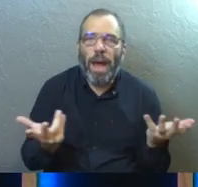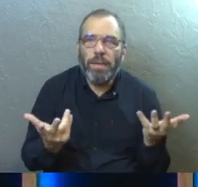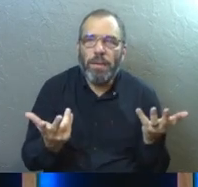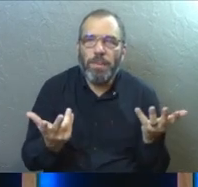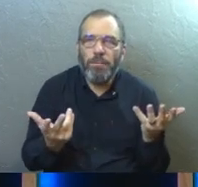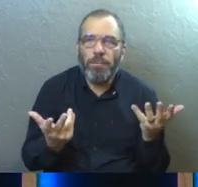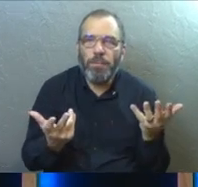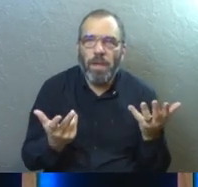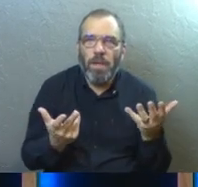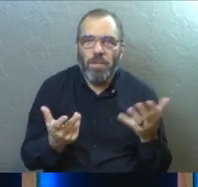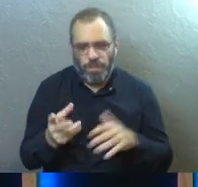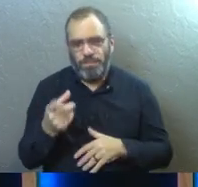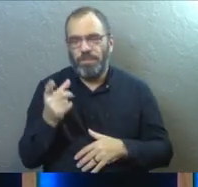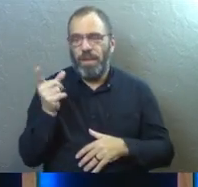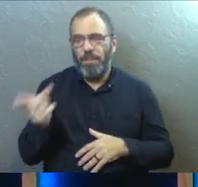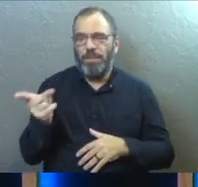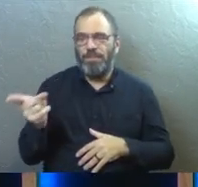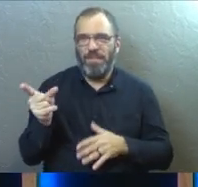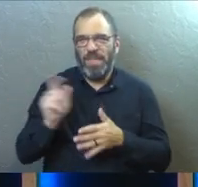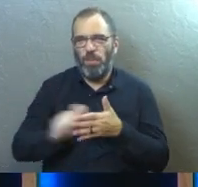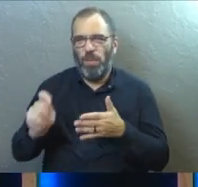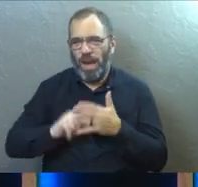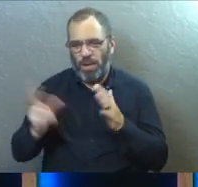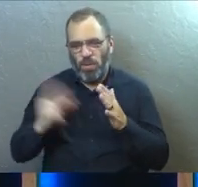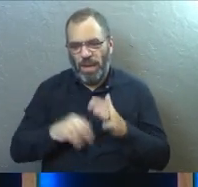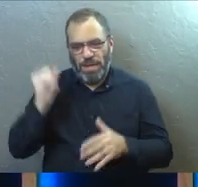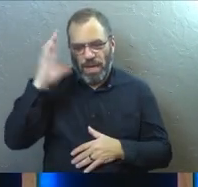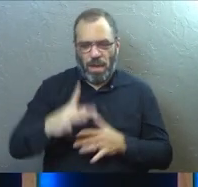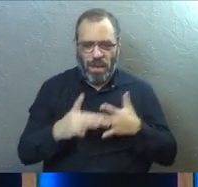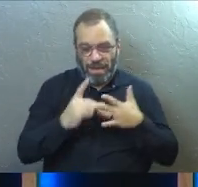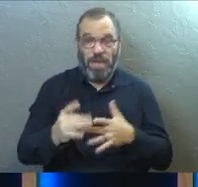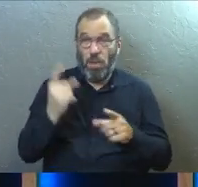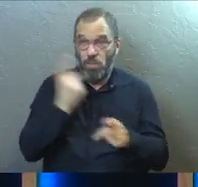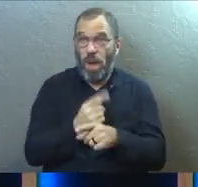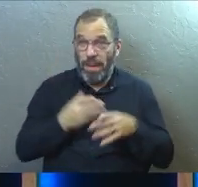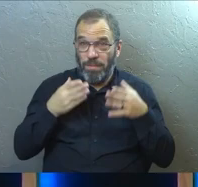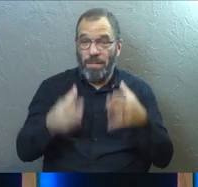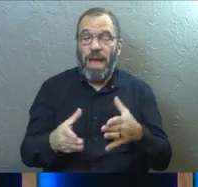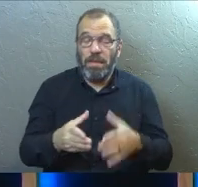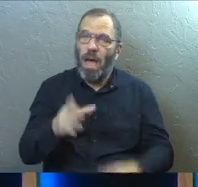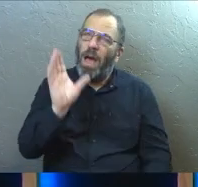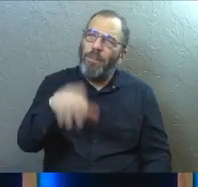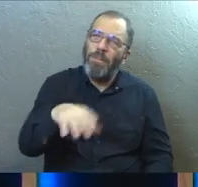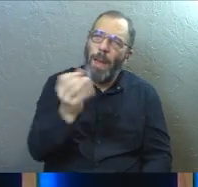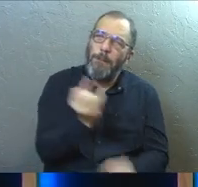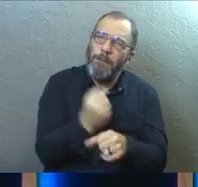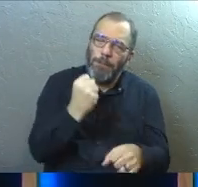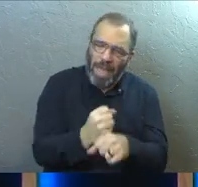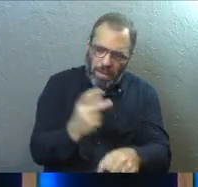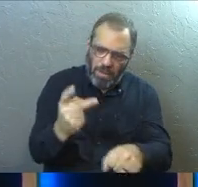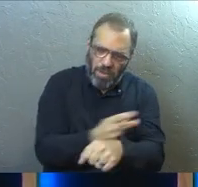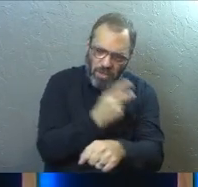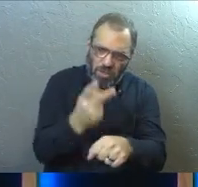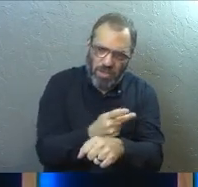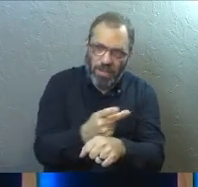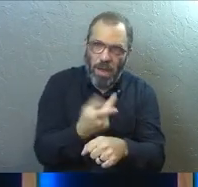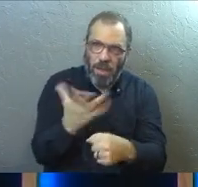So he came to this spot and he was talking about him, the fact that God guides us on right paths. And he's like, you've got to make sheep move.